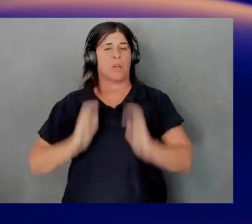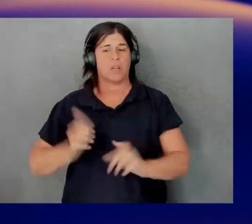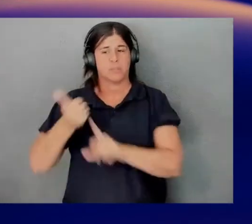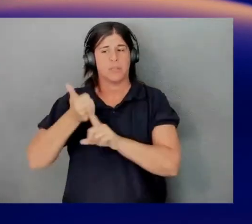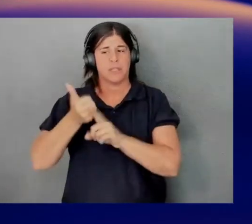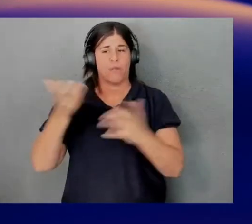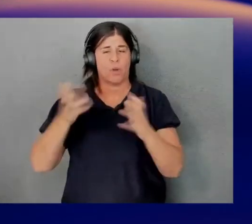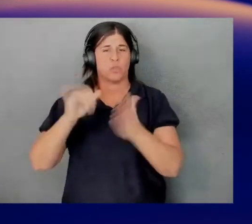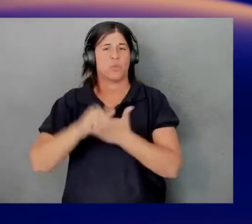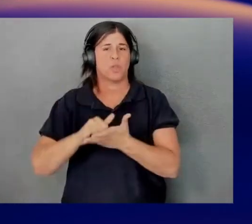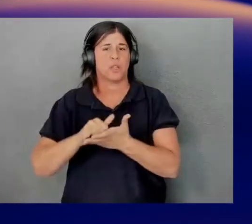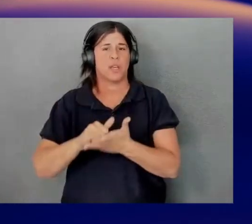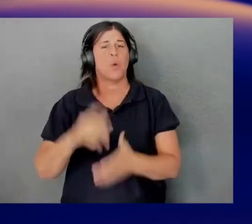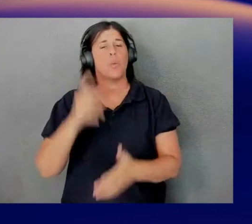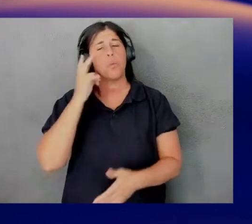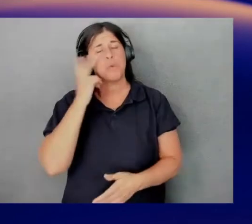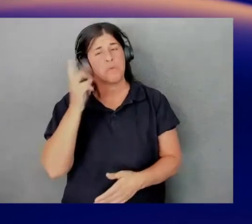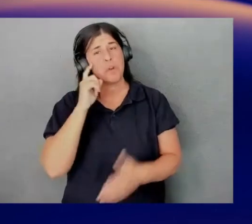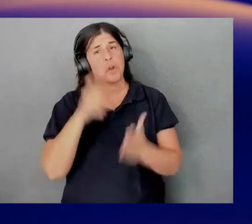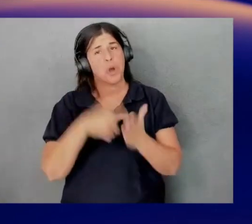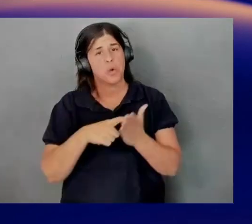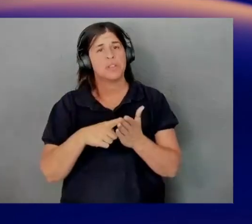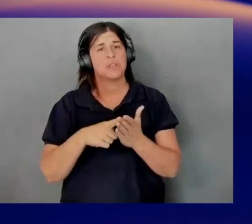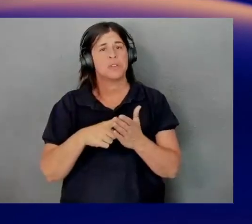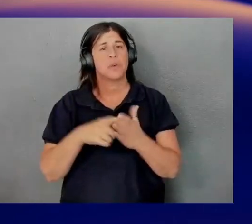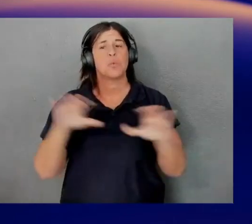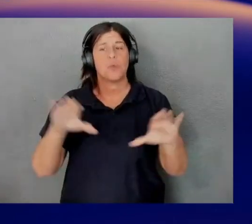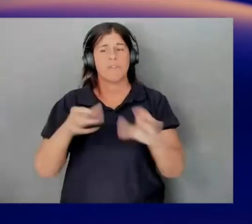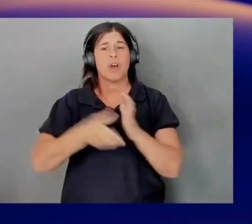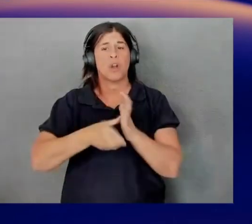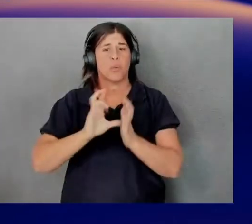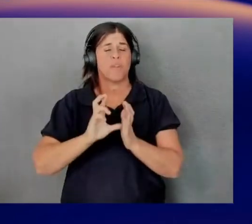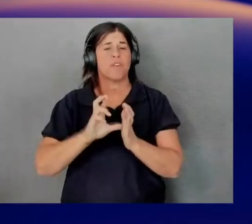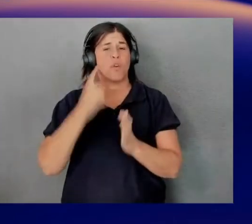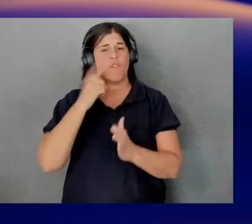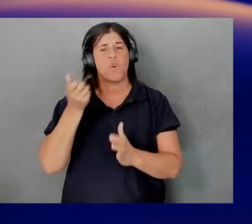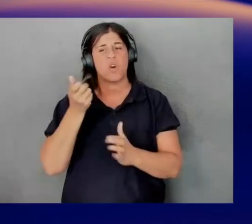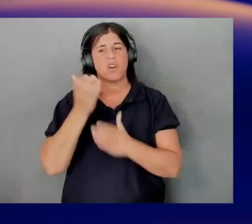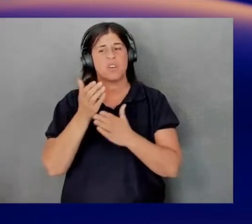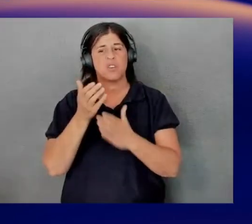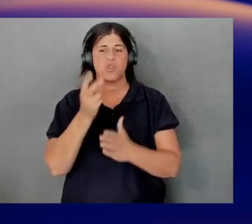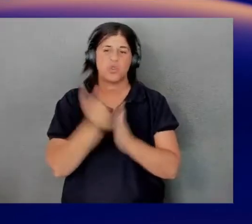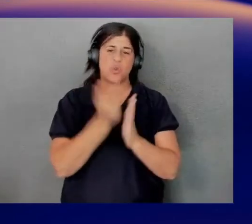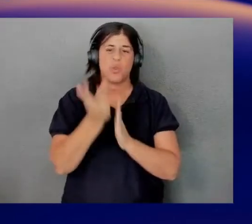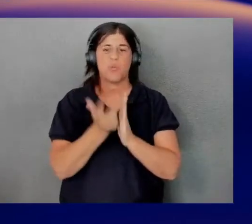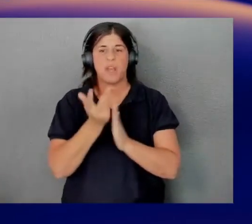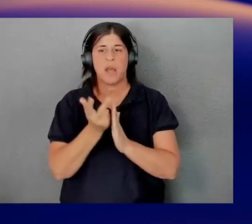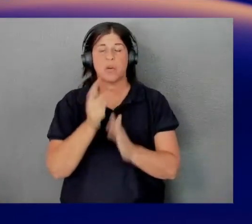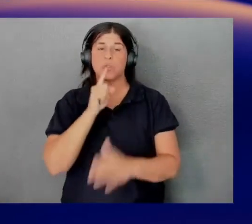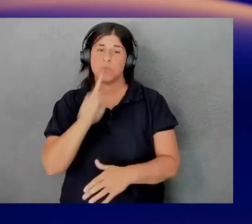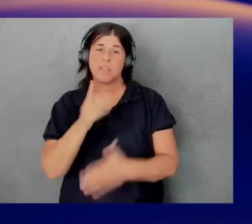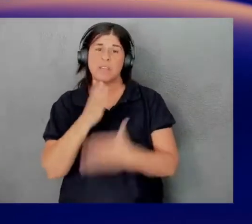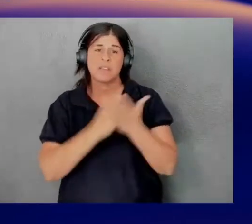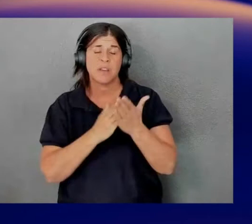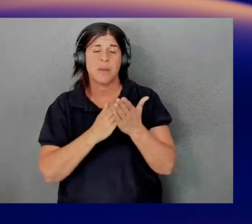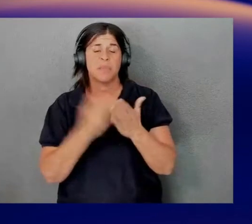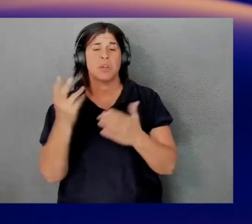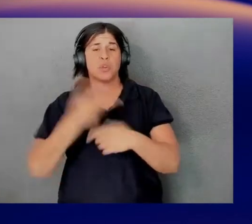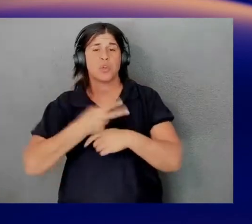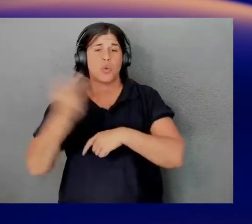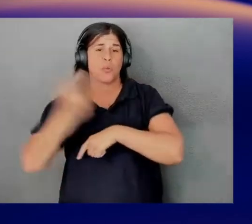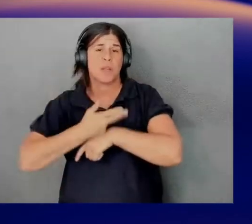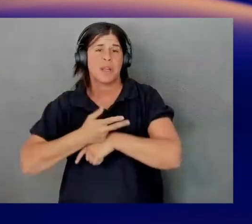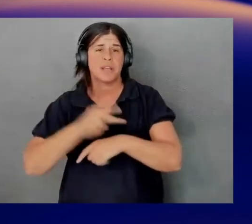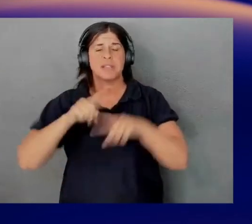it. So, we've seen, we've done a well-architected review for a couple of hours, to even a couple of days, sometimes, on how deep they want to go. Okay.